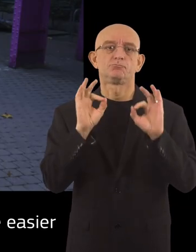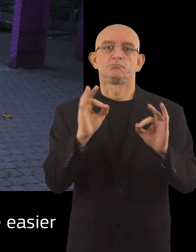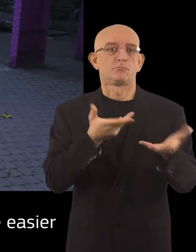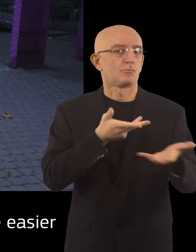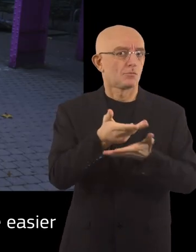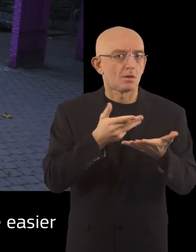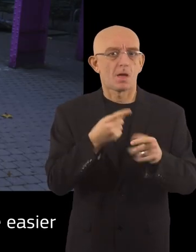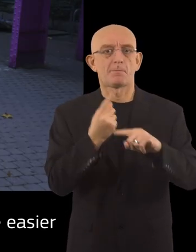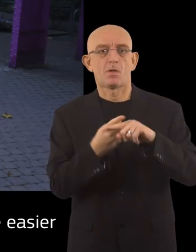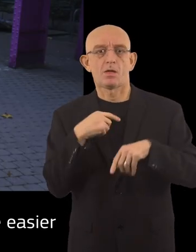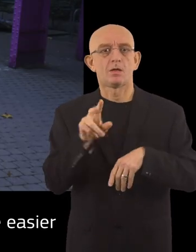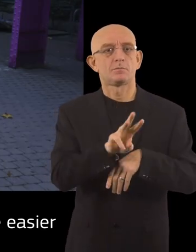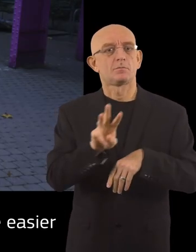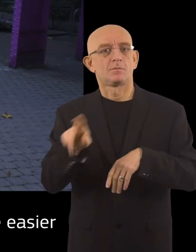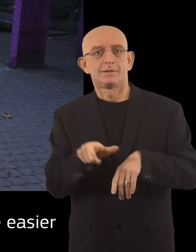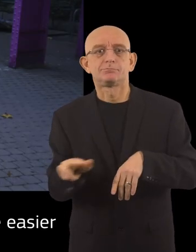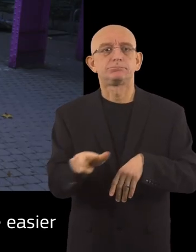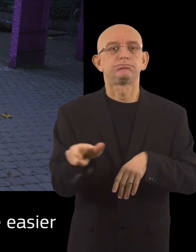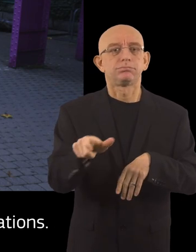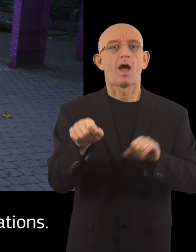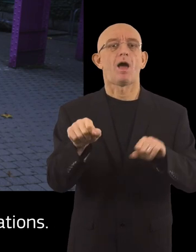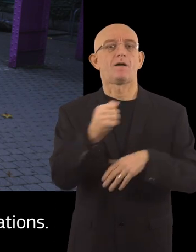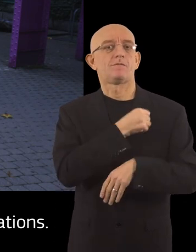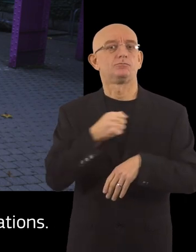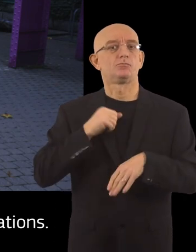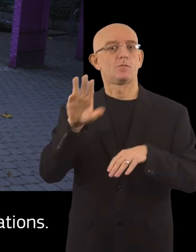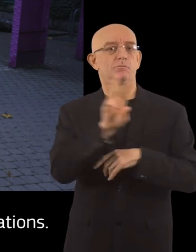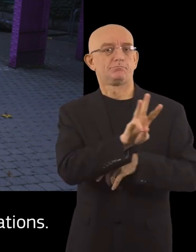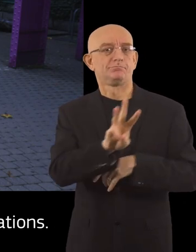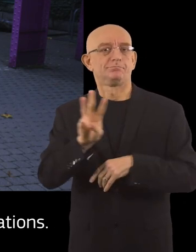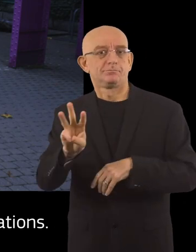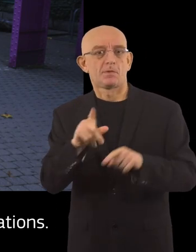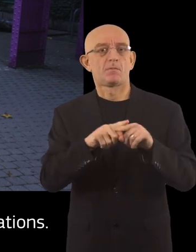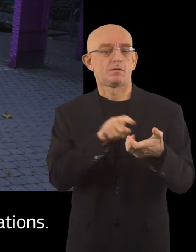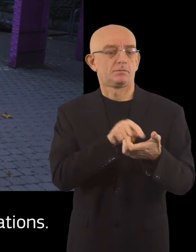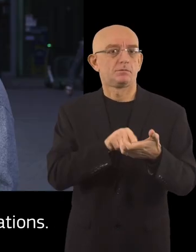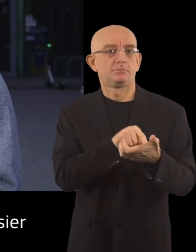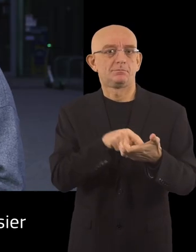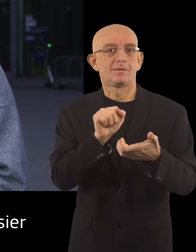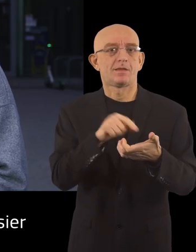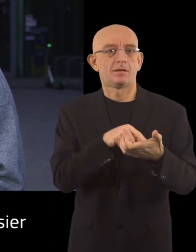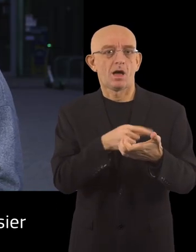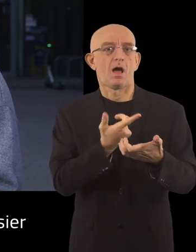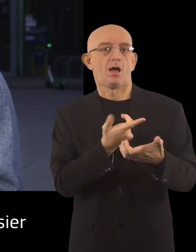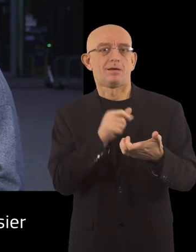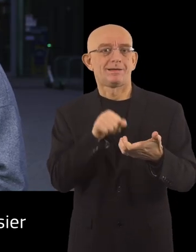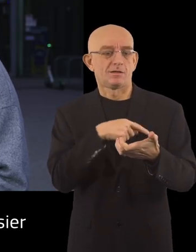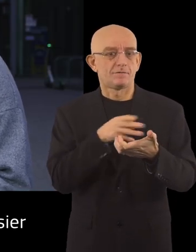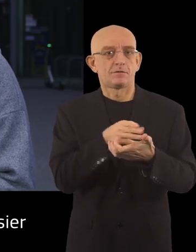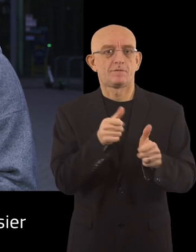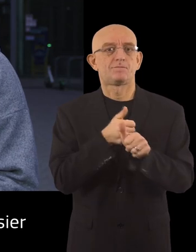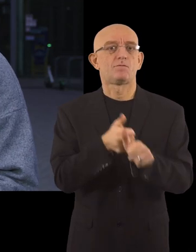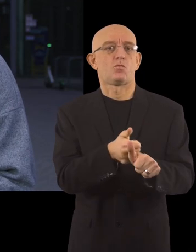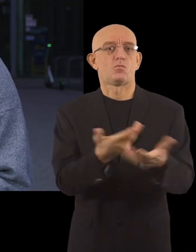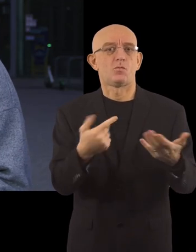Communication and navigation have become easier with the Warsaw website and mobile applications. The city's accessible website